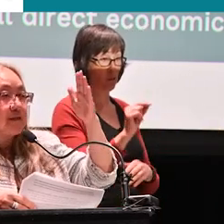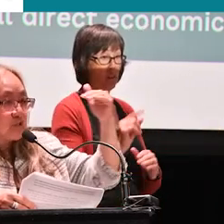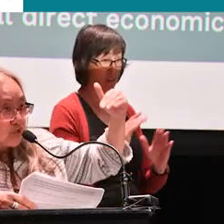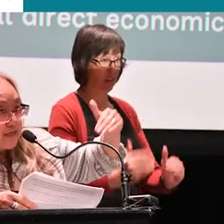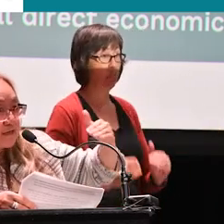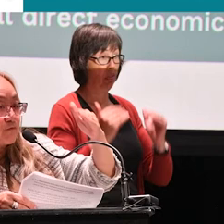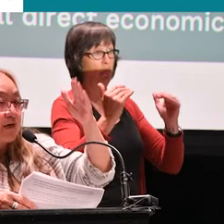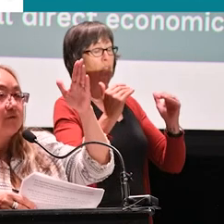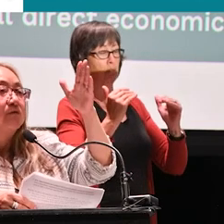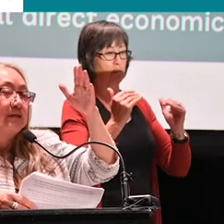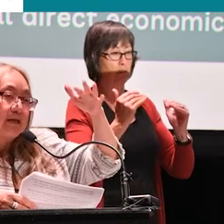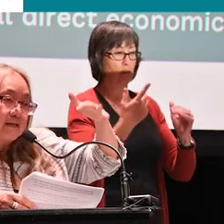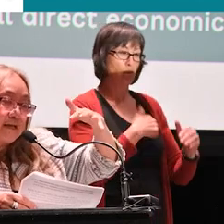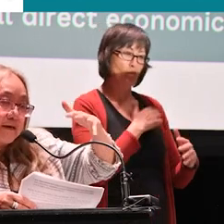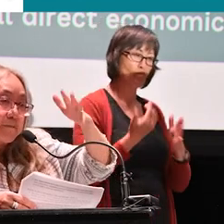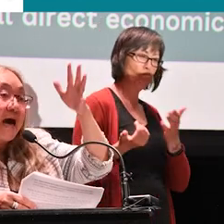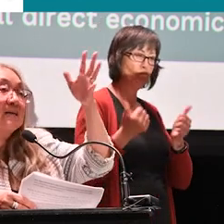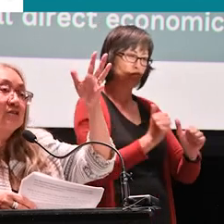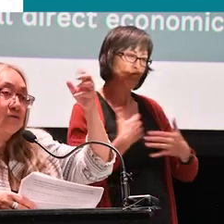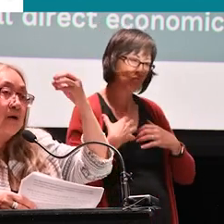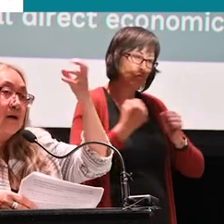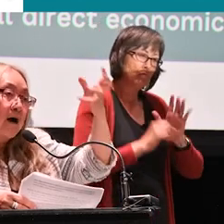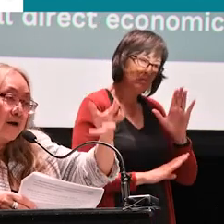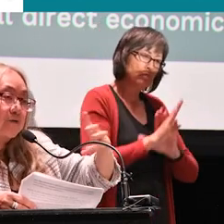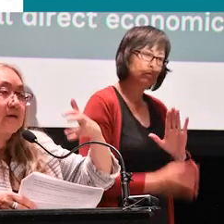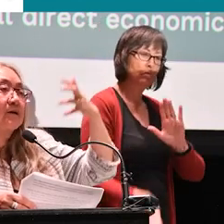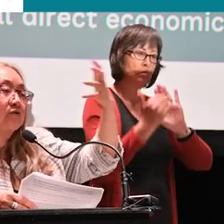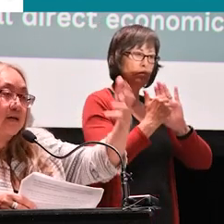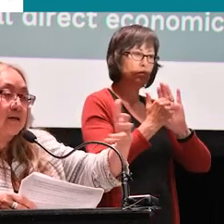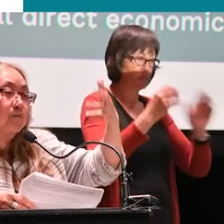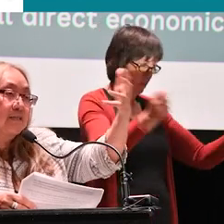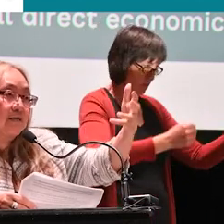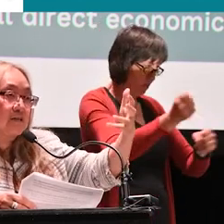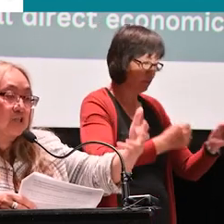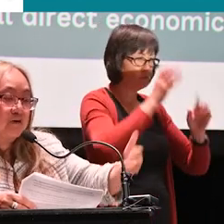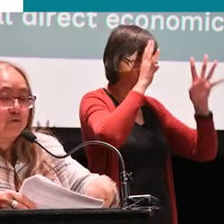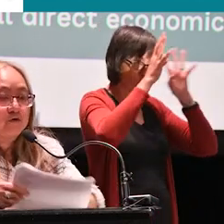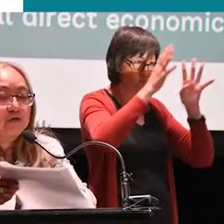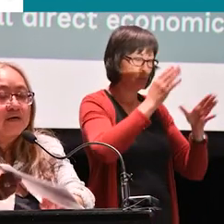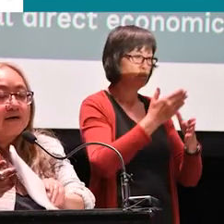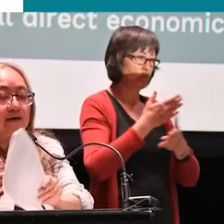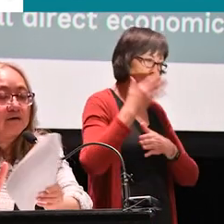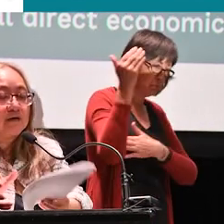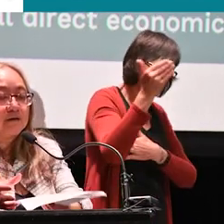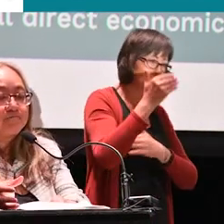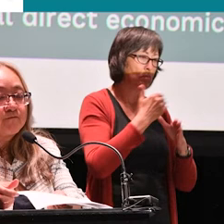ability to try and recover and get back to hiring, creating, presenting, sharing work